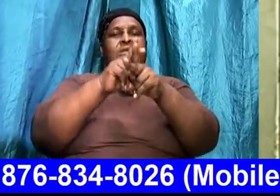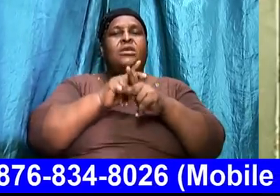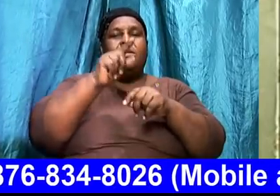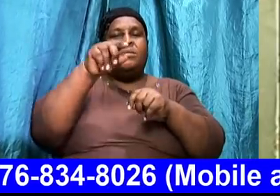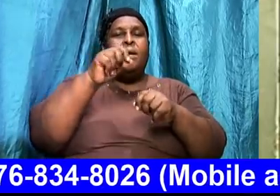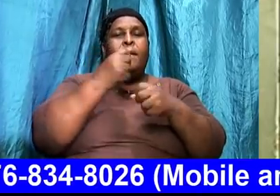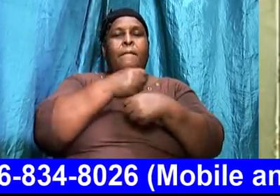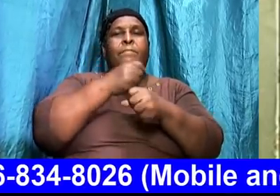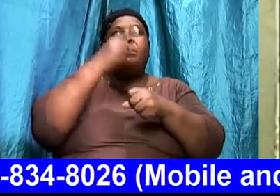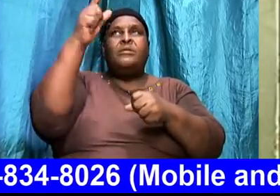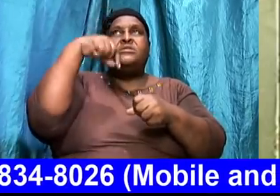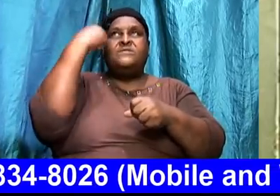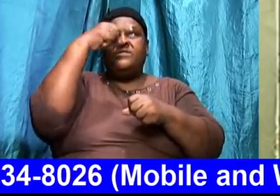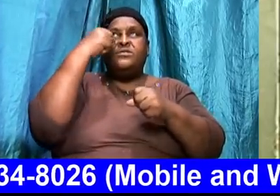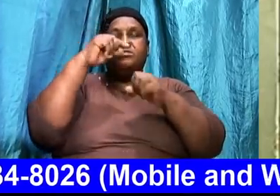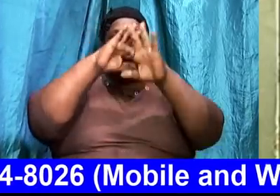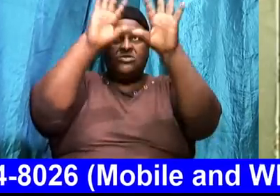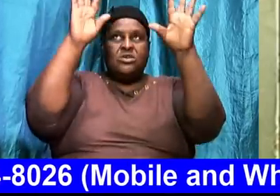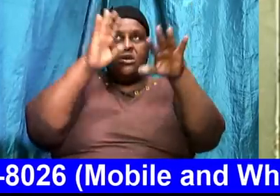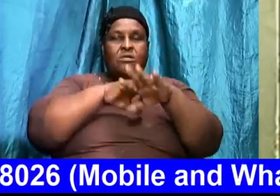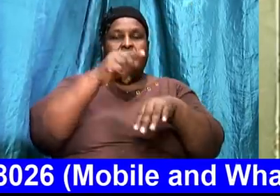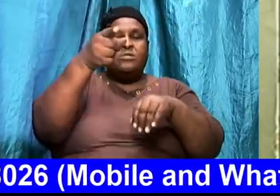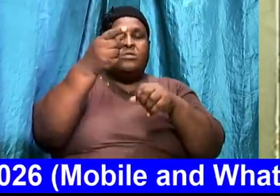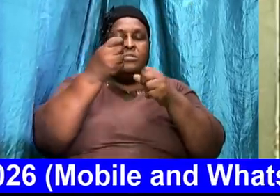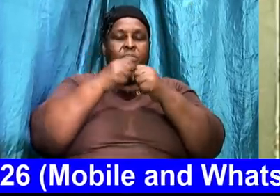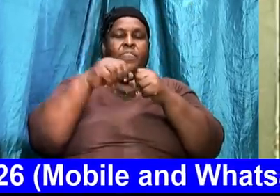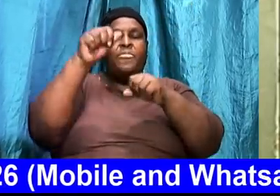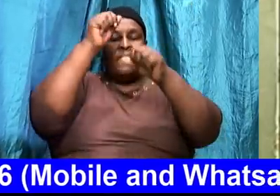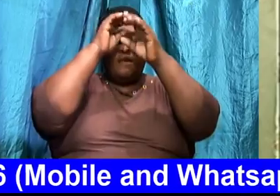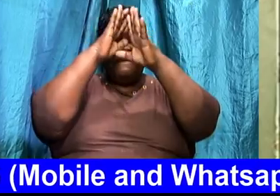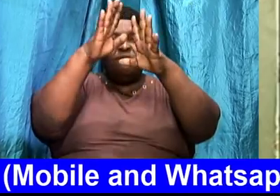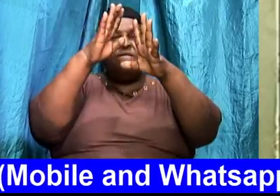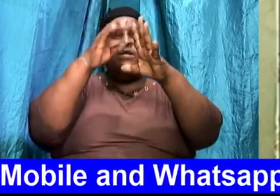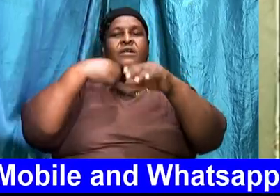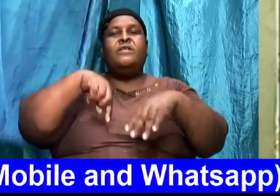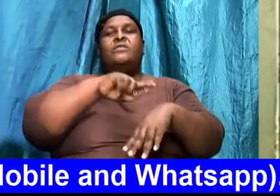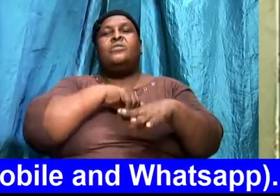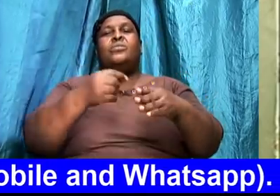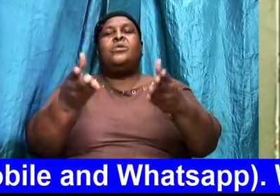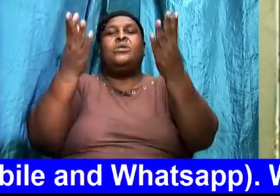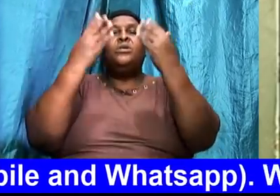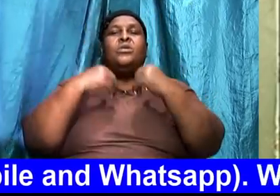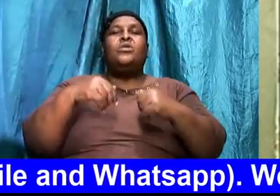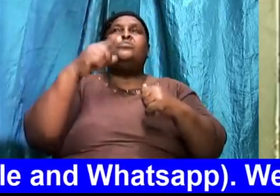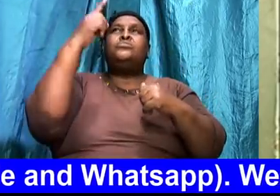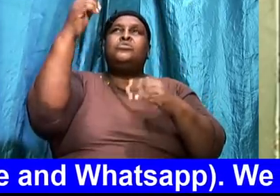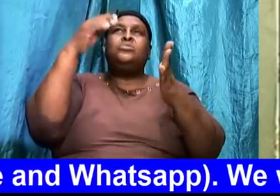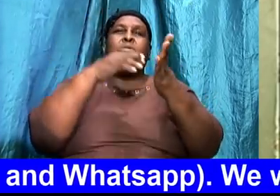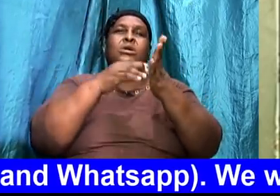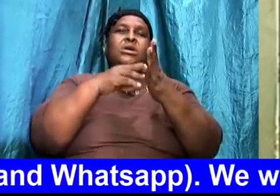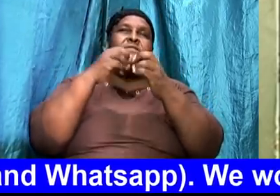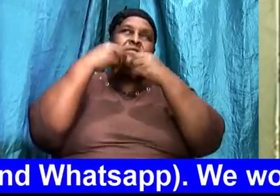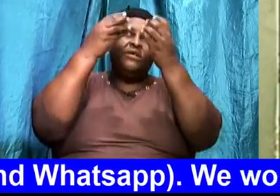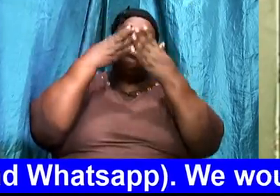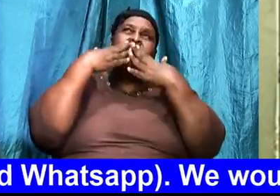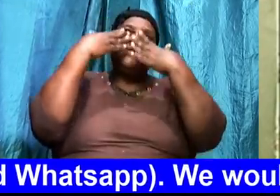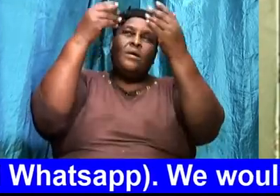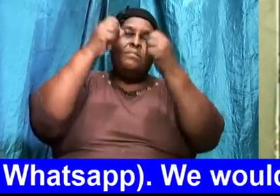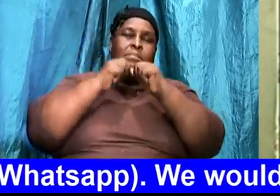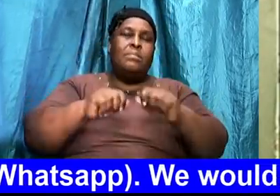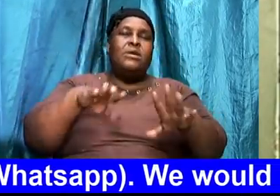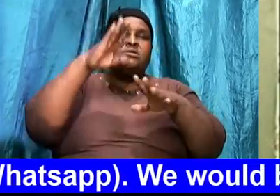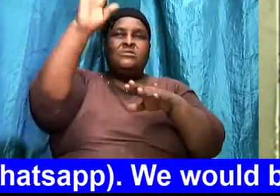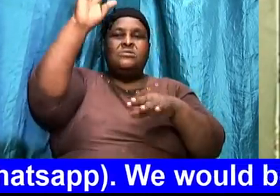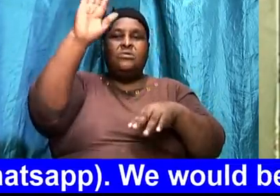face to shine upon you. Let us bow our heads. Father we. Come to you again. And we give you thanks. We want to bless your name.